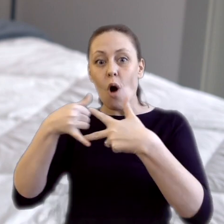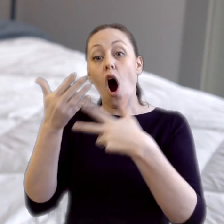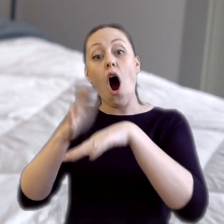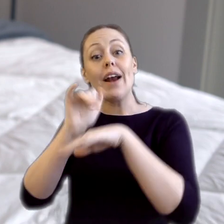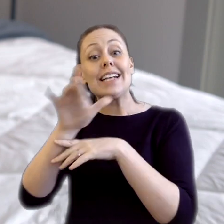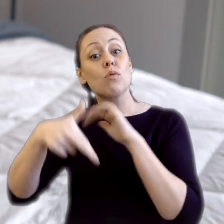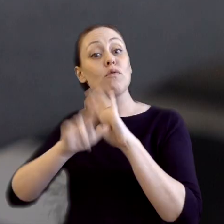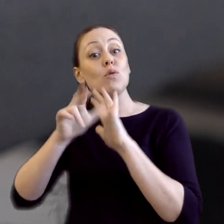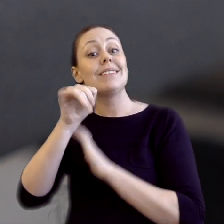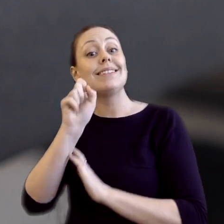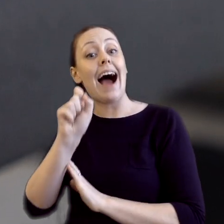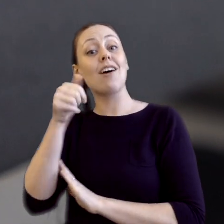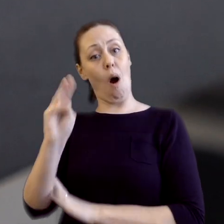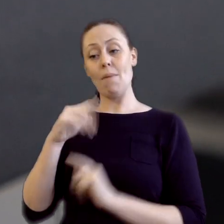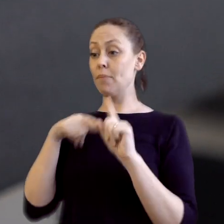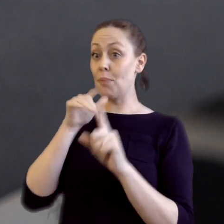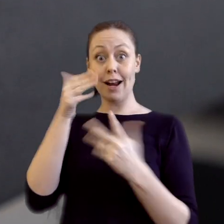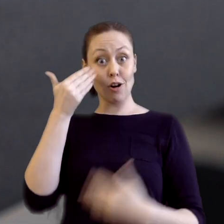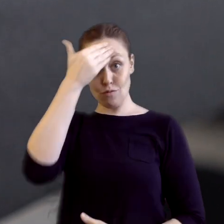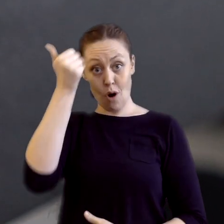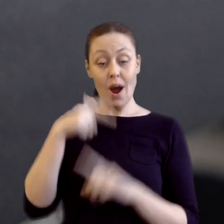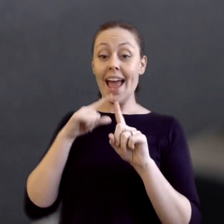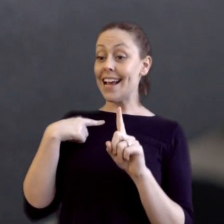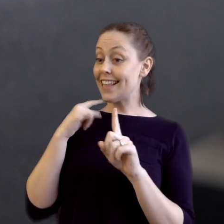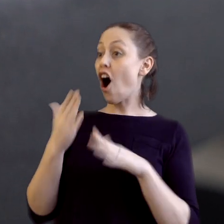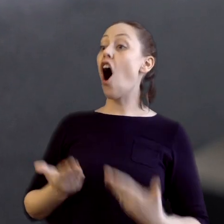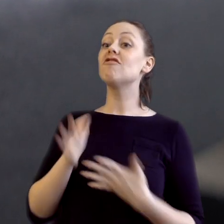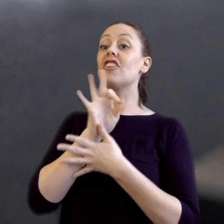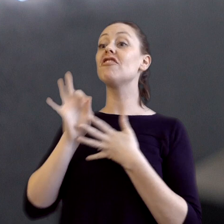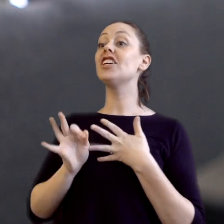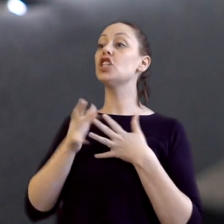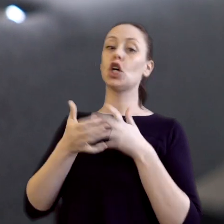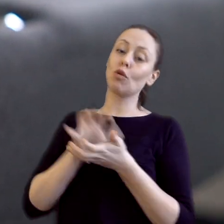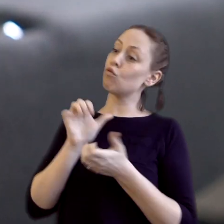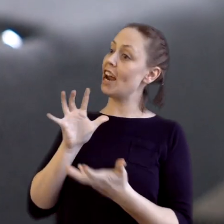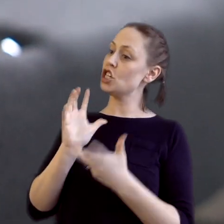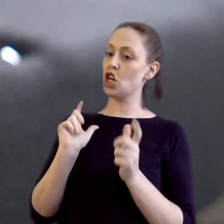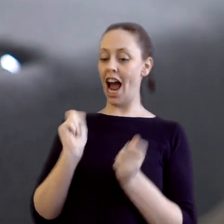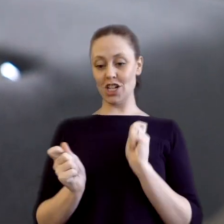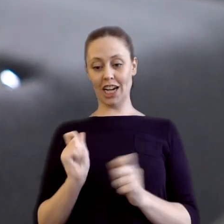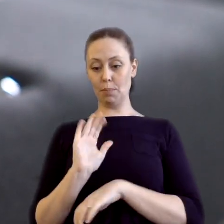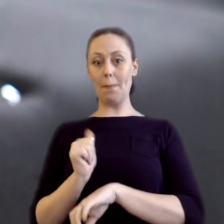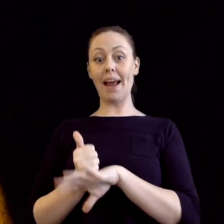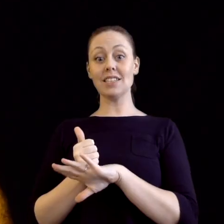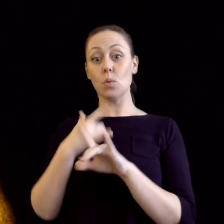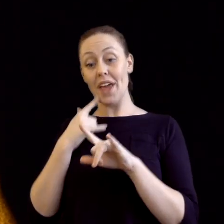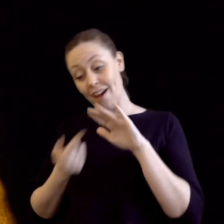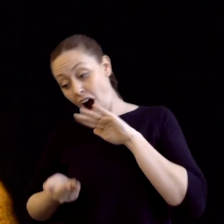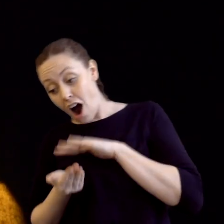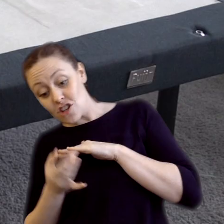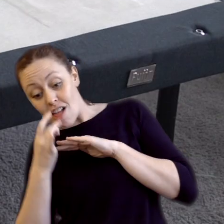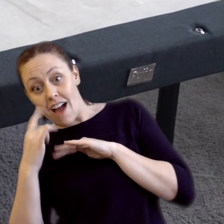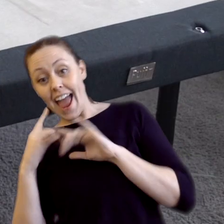aslreviews.com. But what you might not know is puffy offers a feature rich adjustable base with extras like under bed